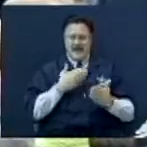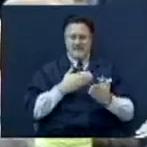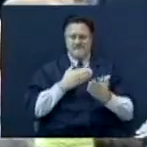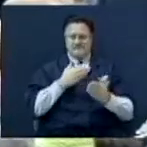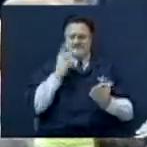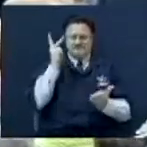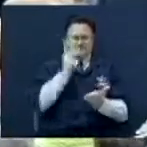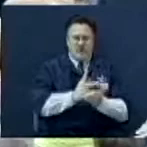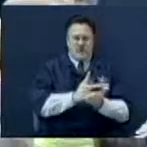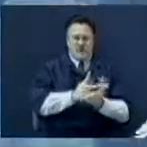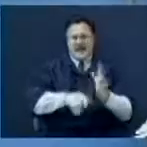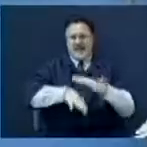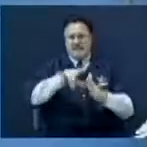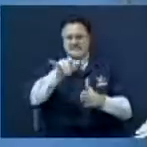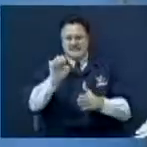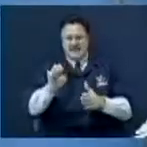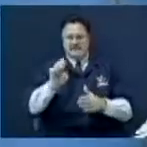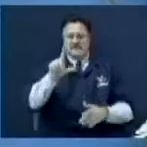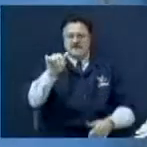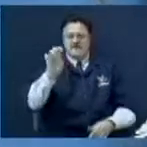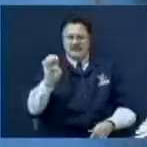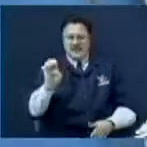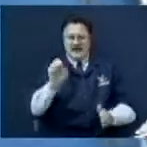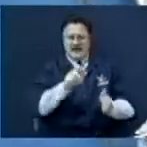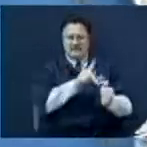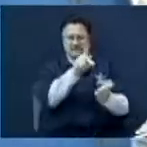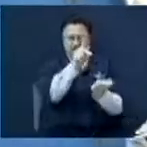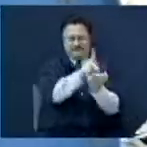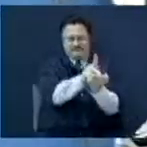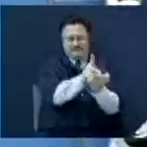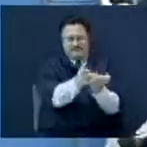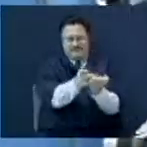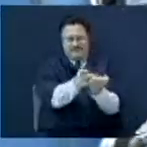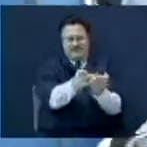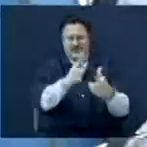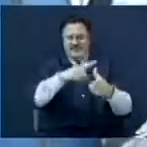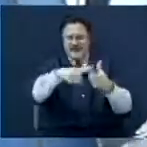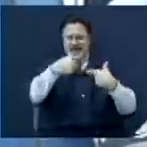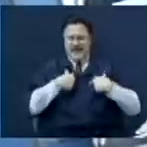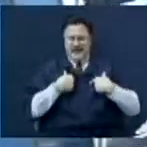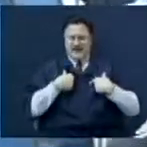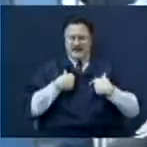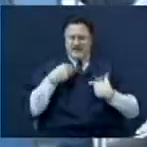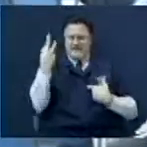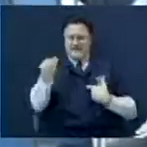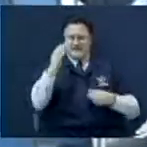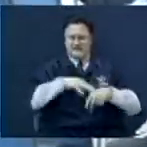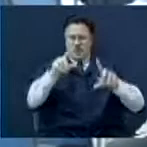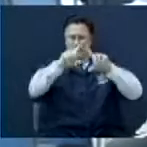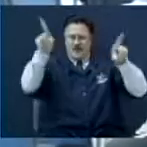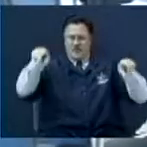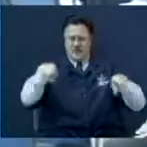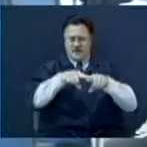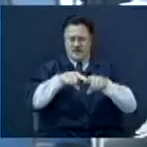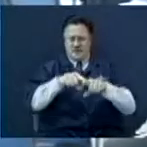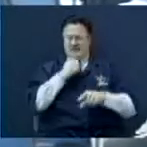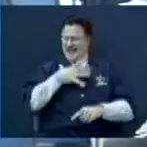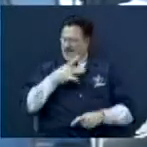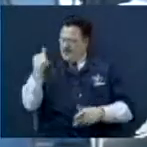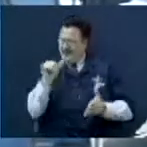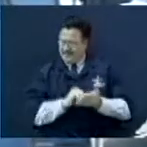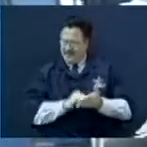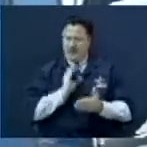You said, you get mad? No. I just took, put in my pocket, walked away. And some of y'all say, I don't like it.